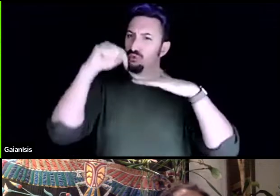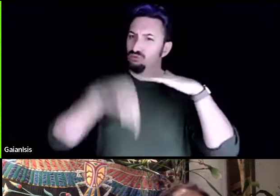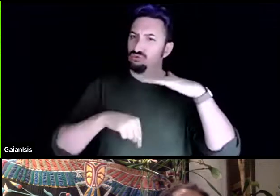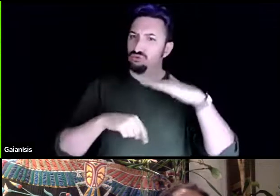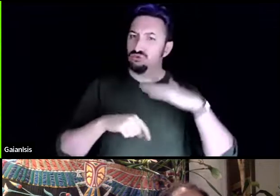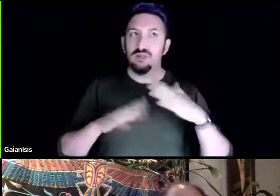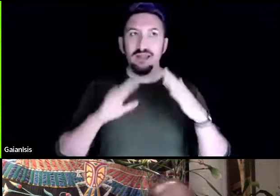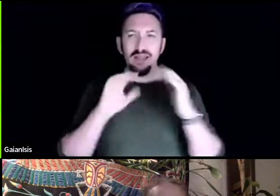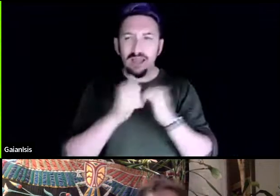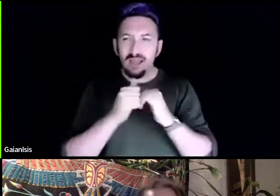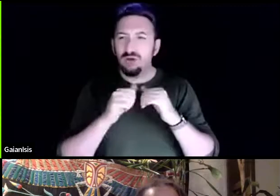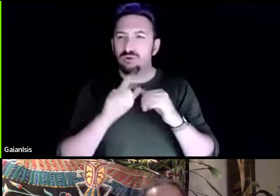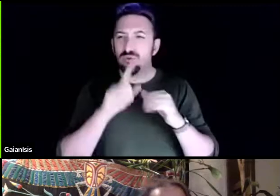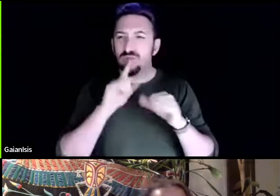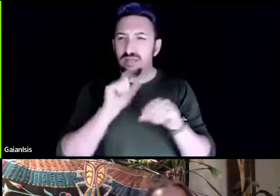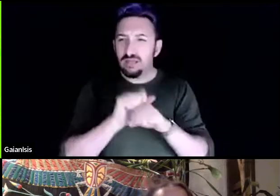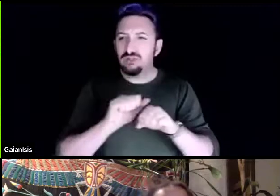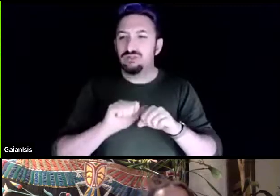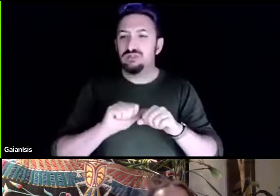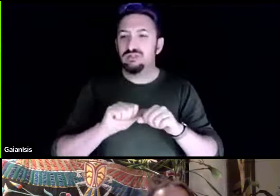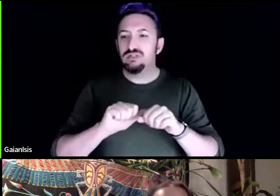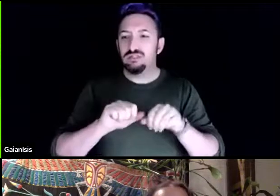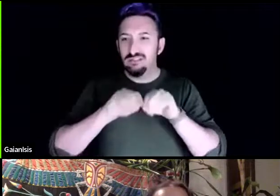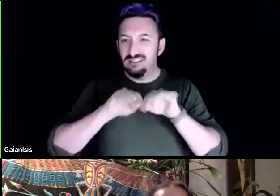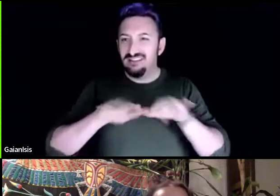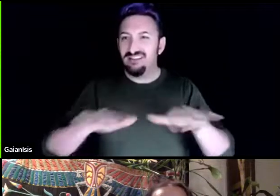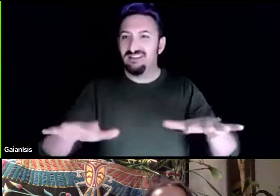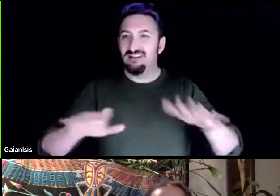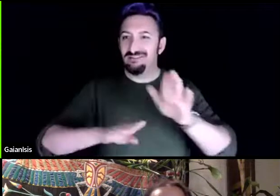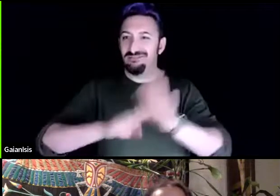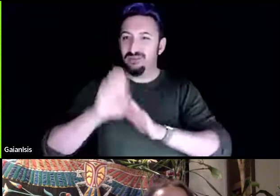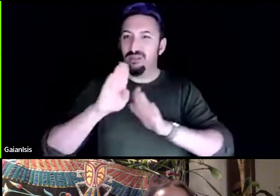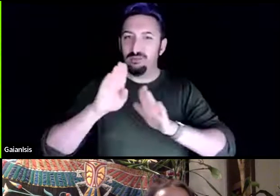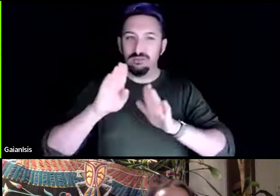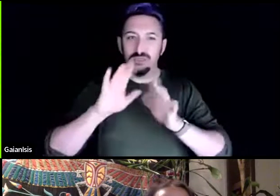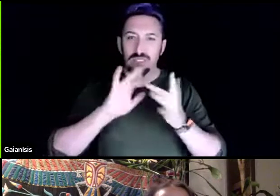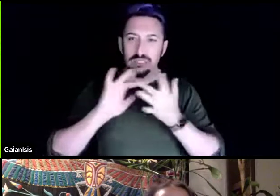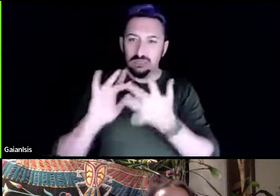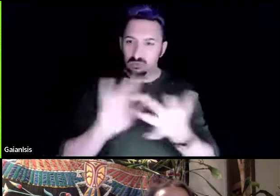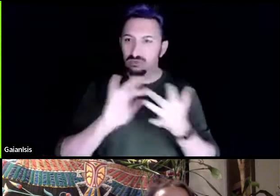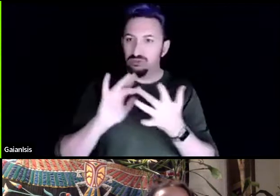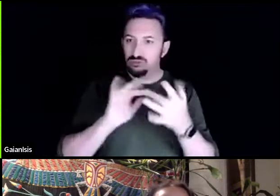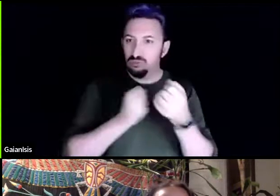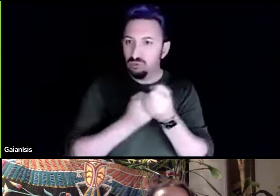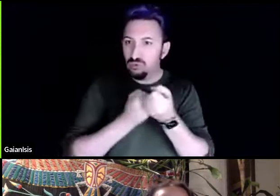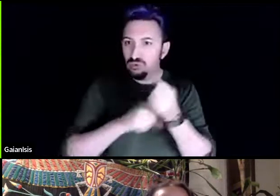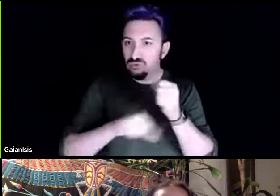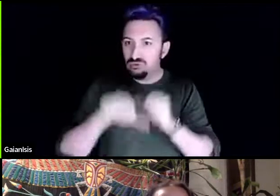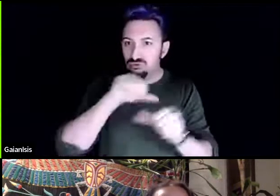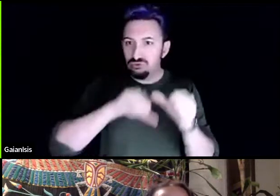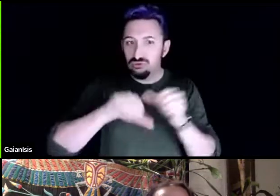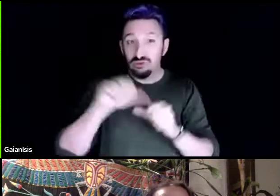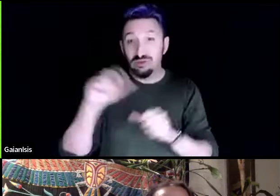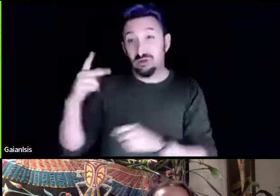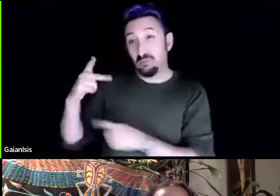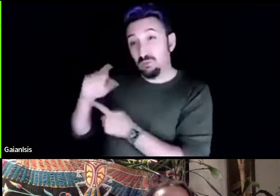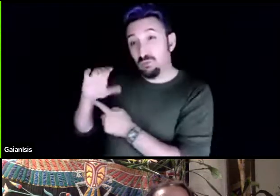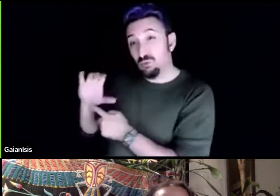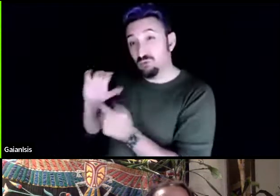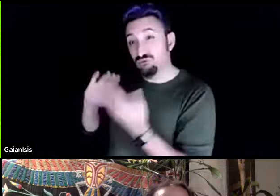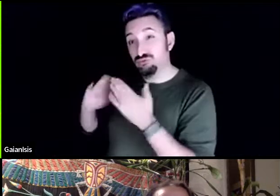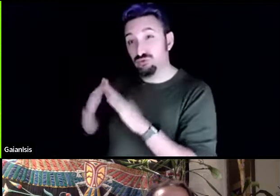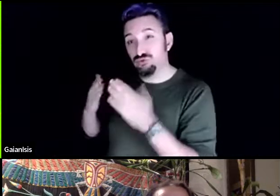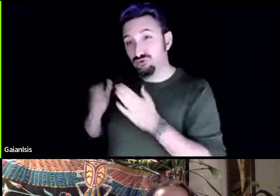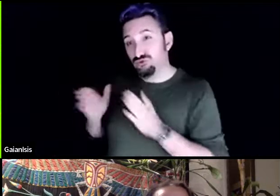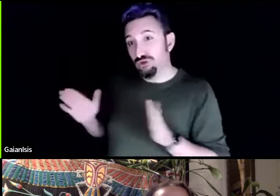support and i have to say the permaculture community overall has been really supportive of